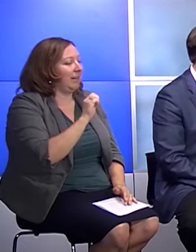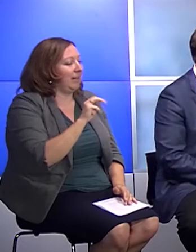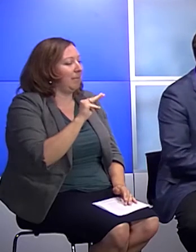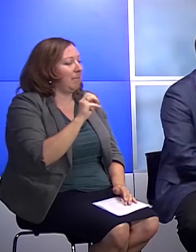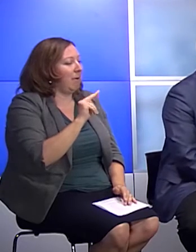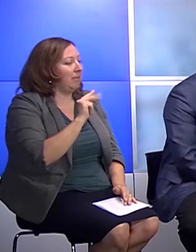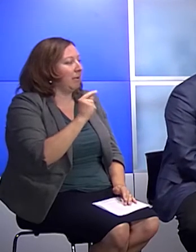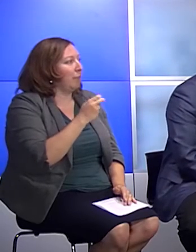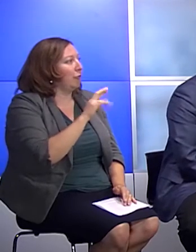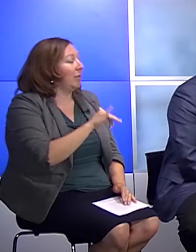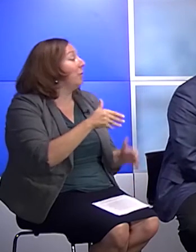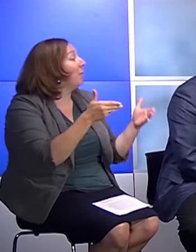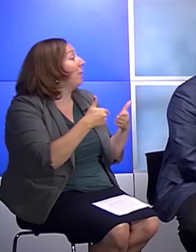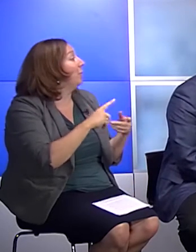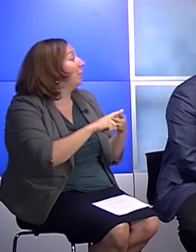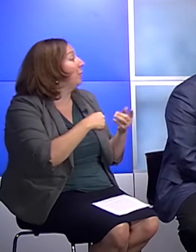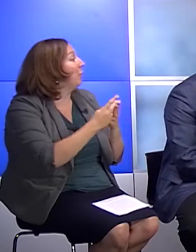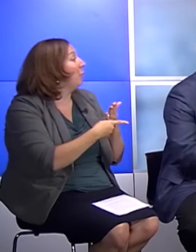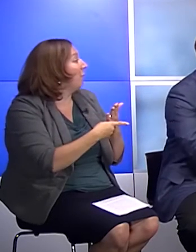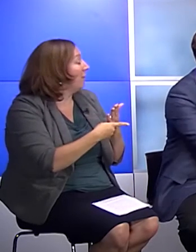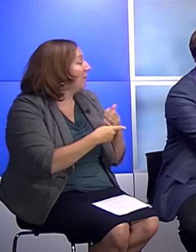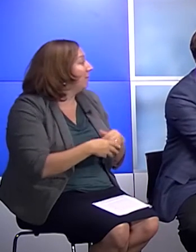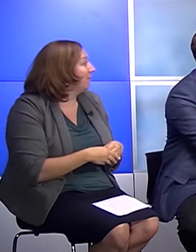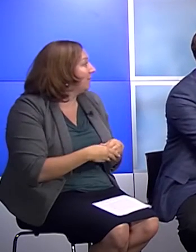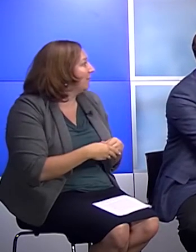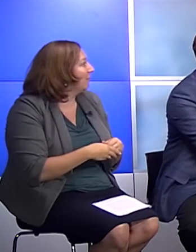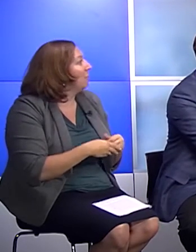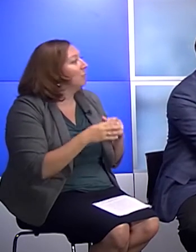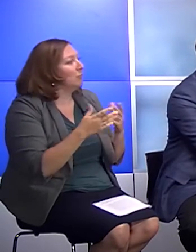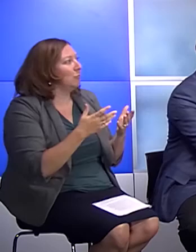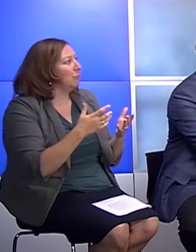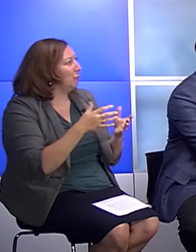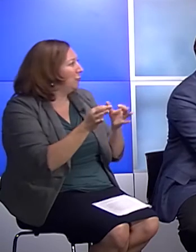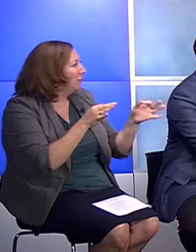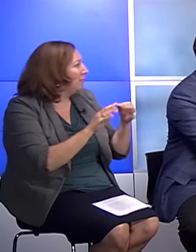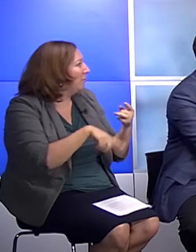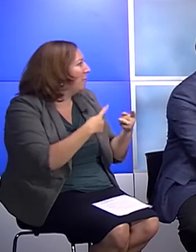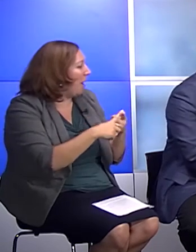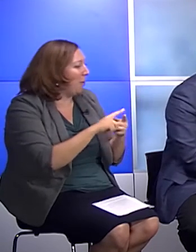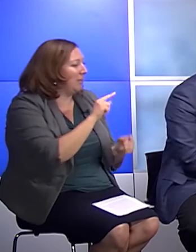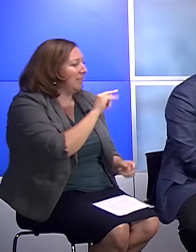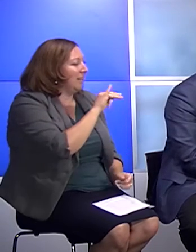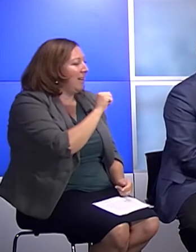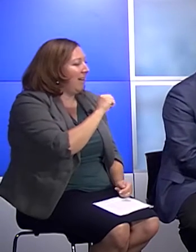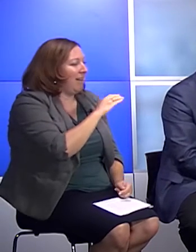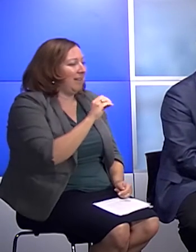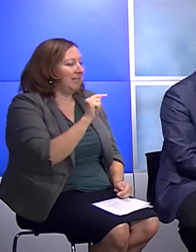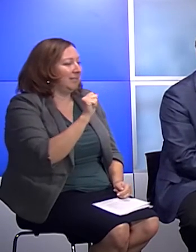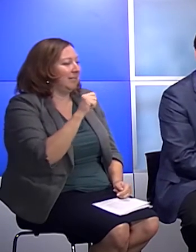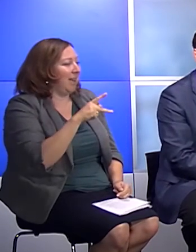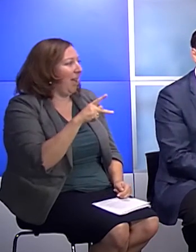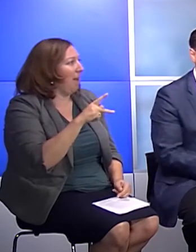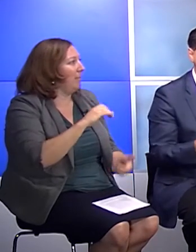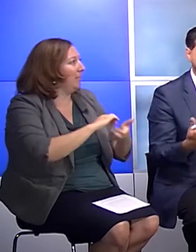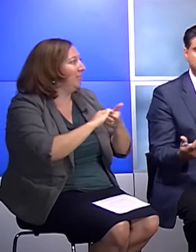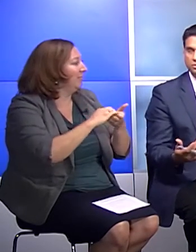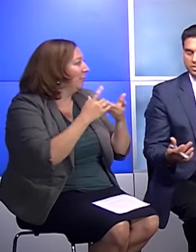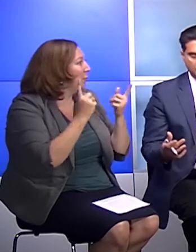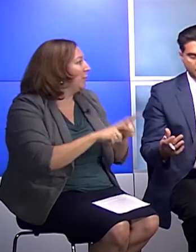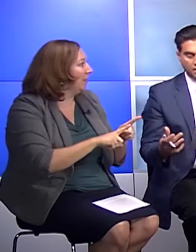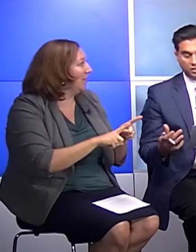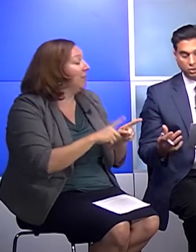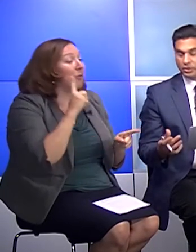panelists, I'd like to welcome all of you to the program, talking about the TIA TAP friendship agreement that was signed just today. And for our audience, I'd like to